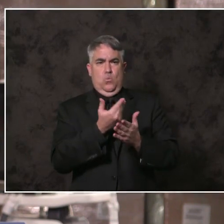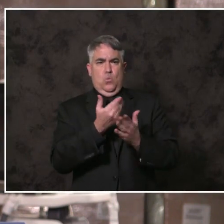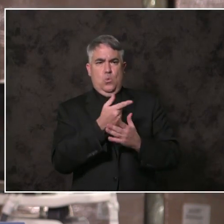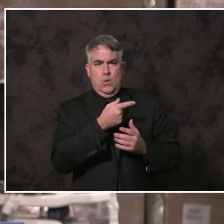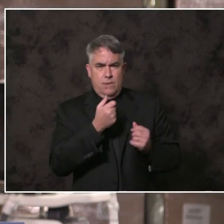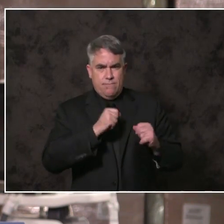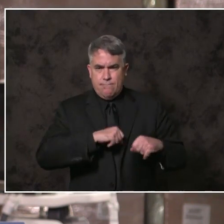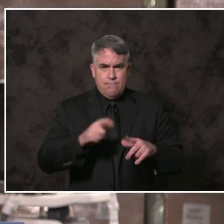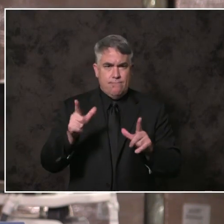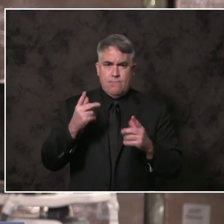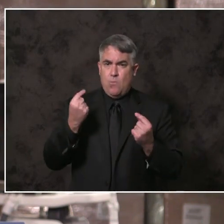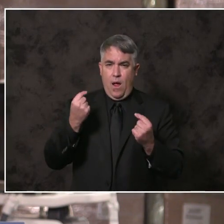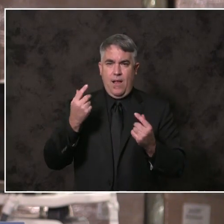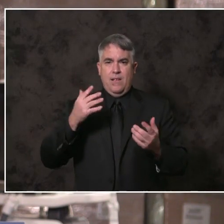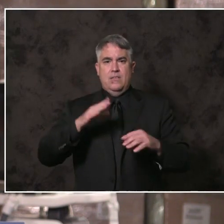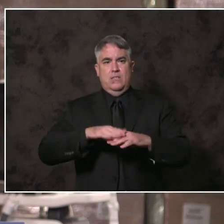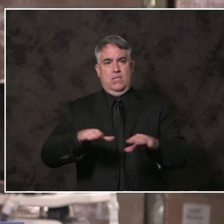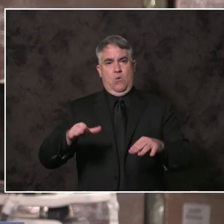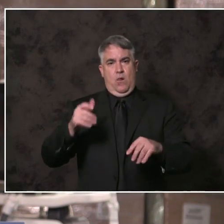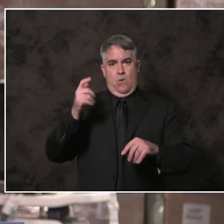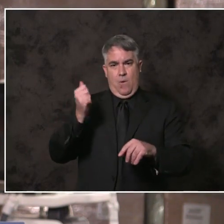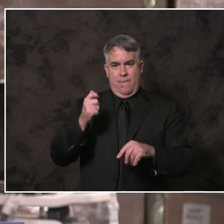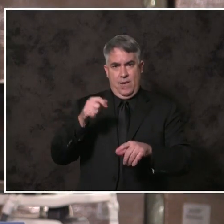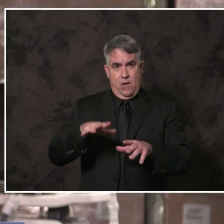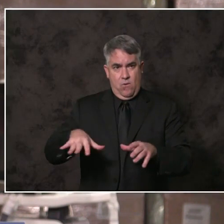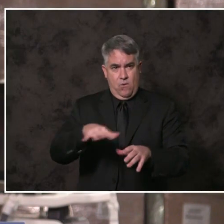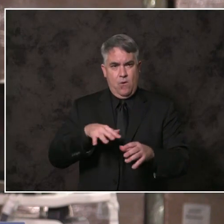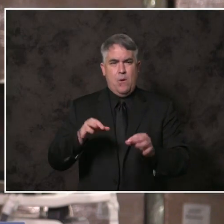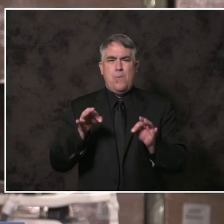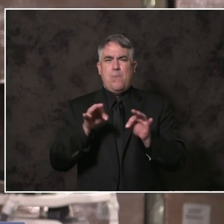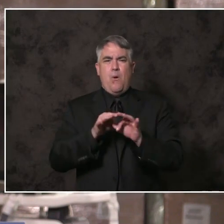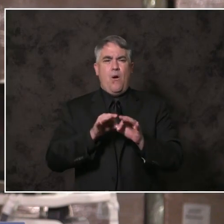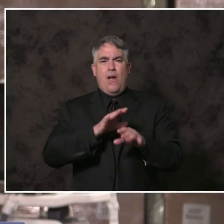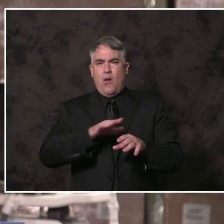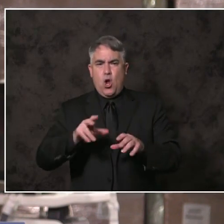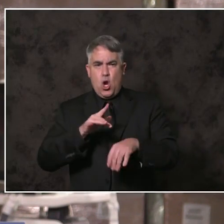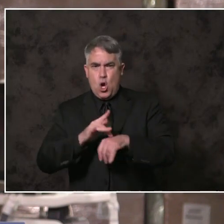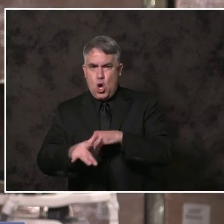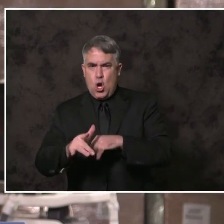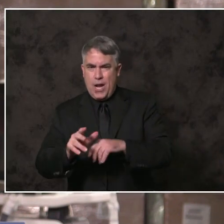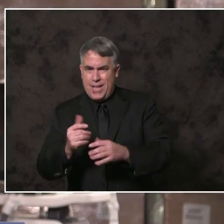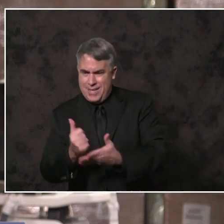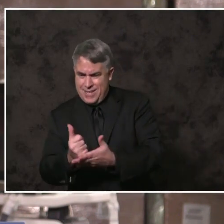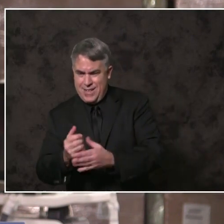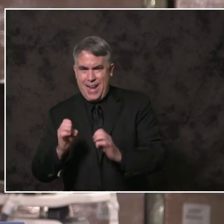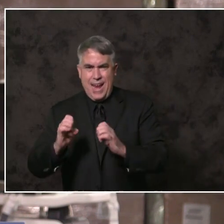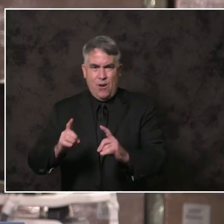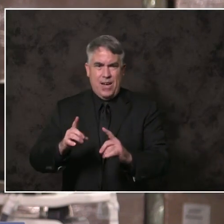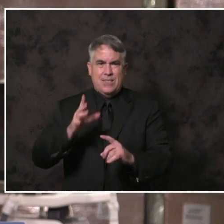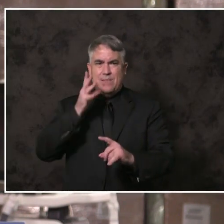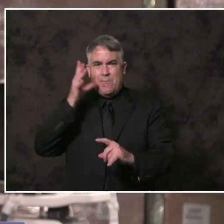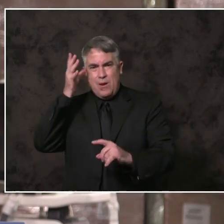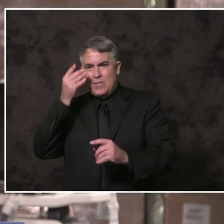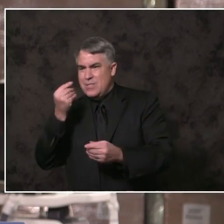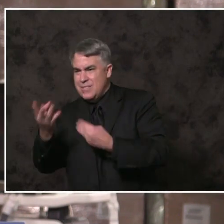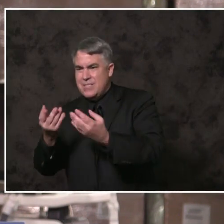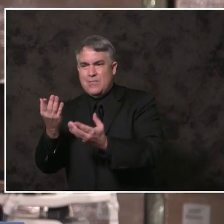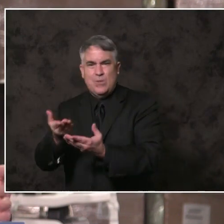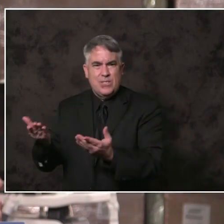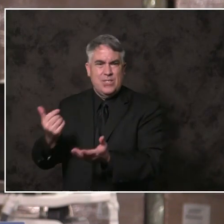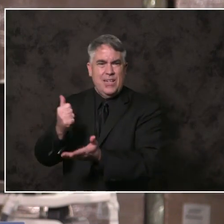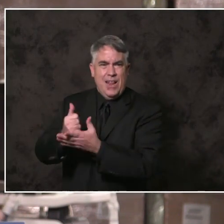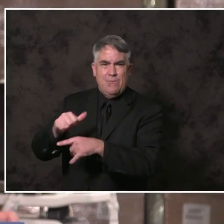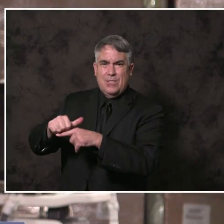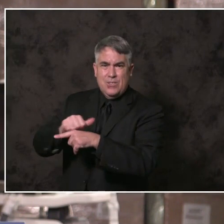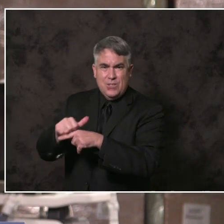To make vital investments, early childhood education, parenting resources, job training, family counseling, and more. Things that